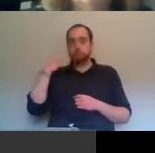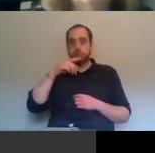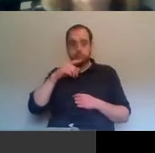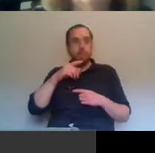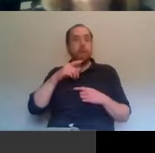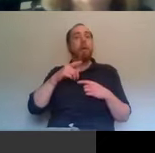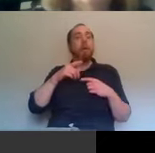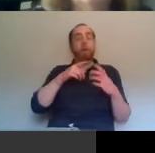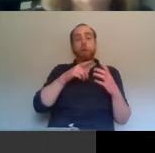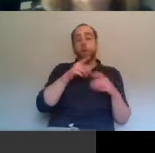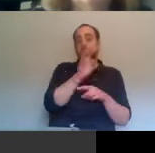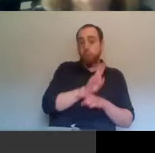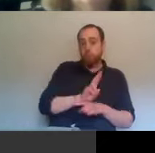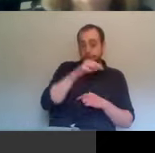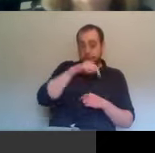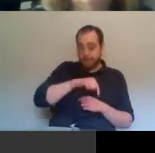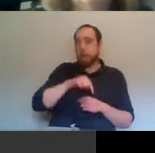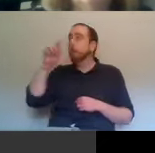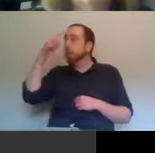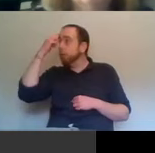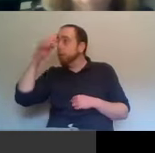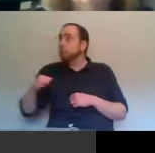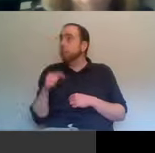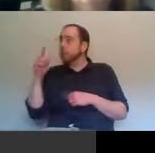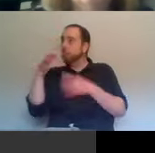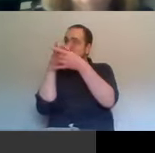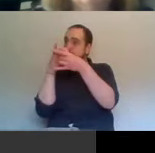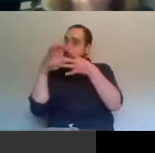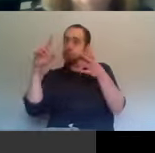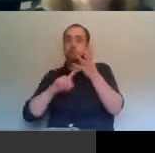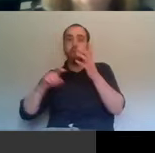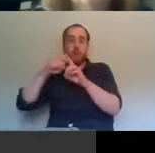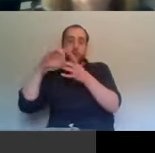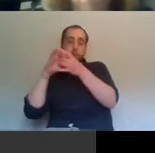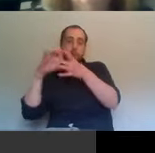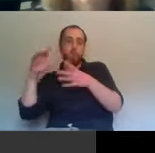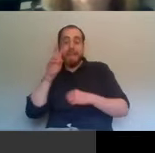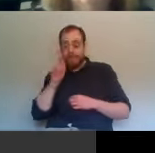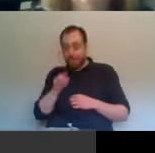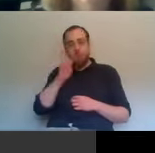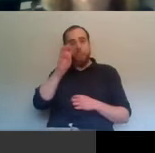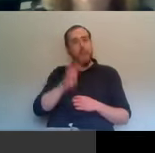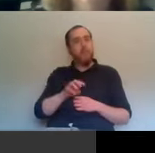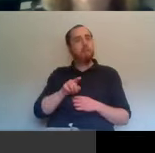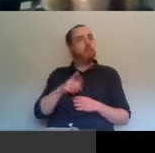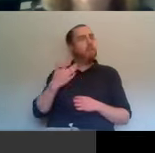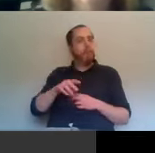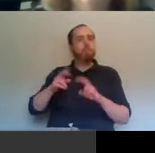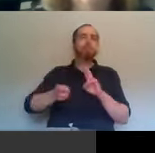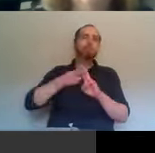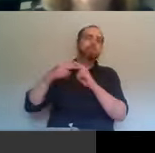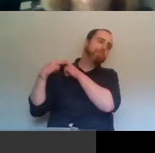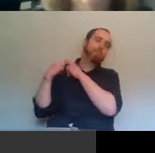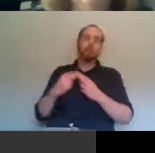that Scotland would leave. And I think that's there again, but even in Wales, which was the, um, the comfortable part of the Union, the current